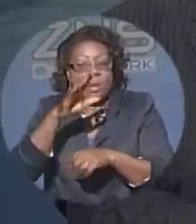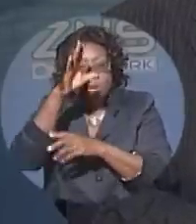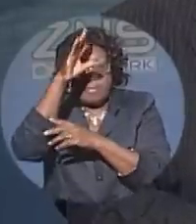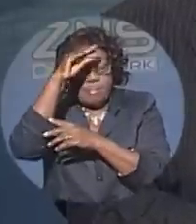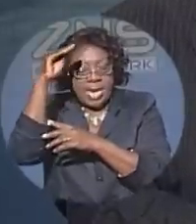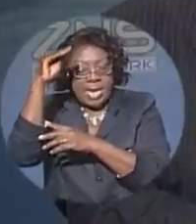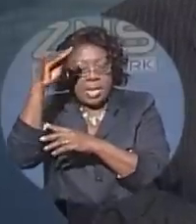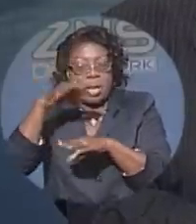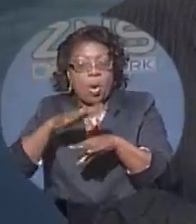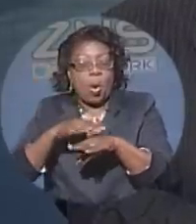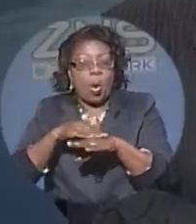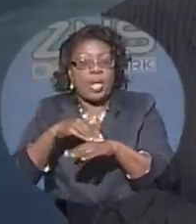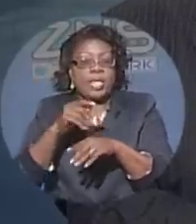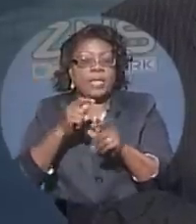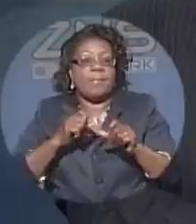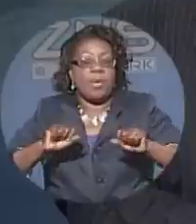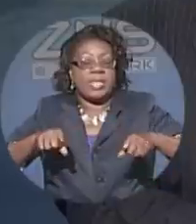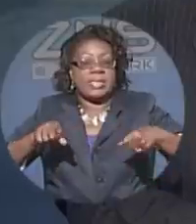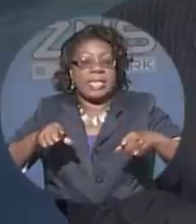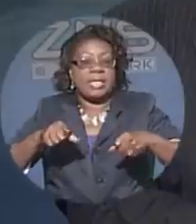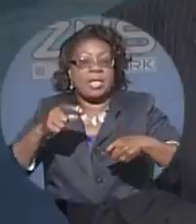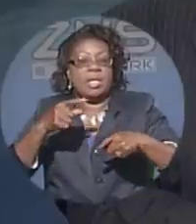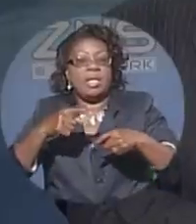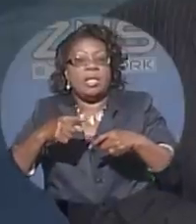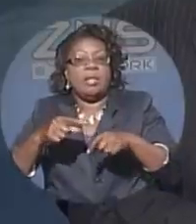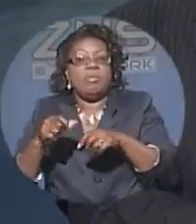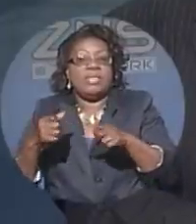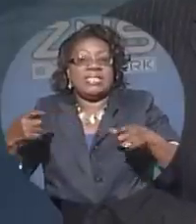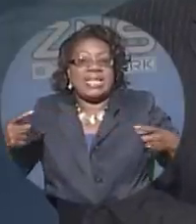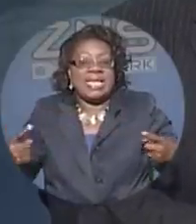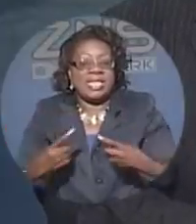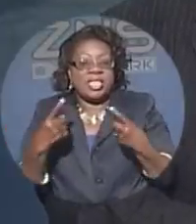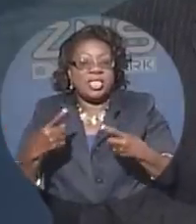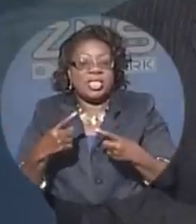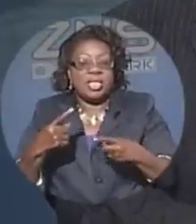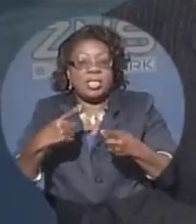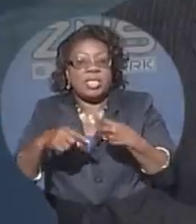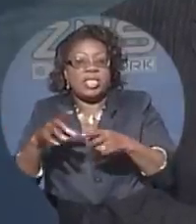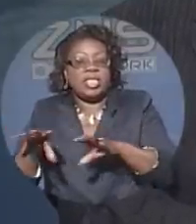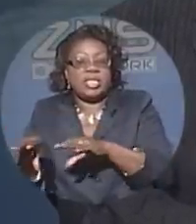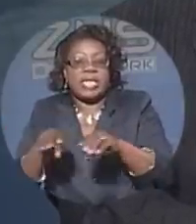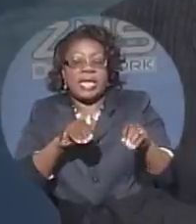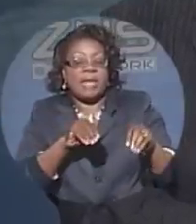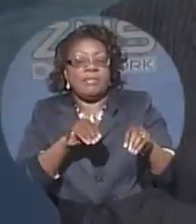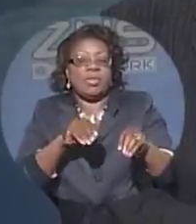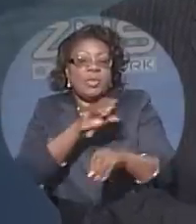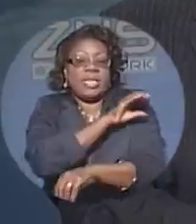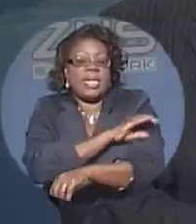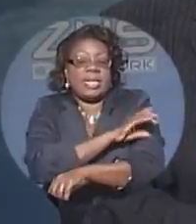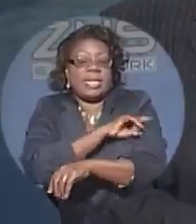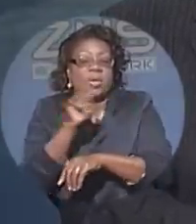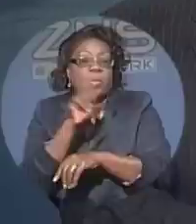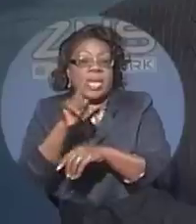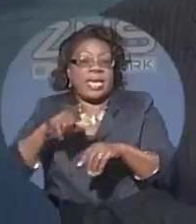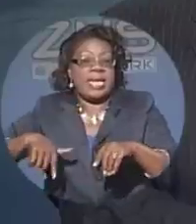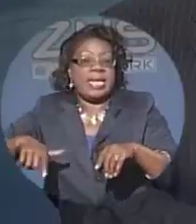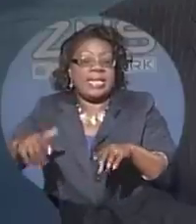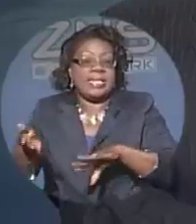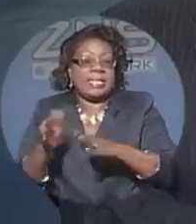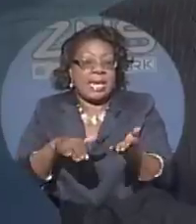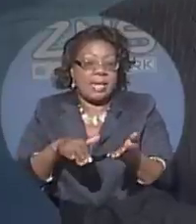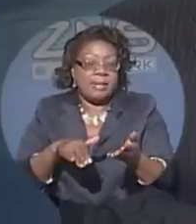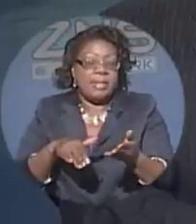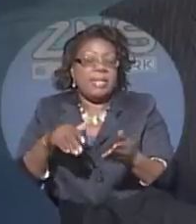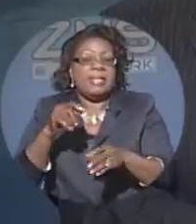injuries and was taken to a local clinic where he later died. Meantime, a similar incident took place in Inagua involving a 21-year-old man